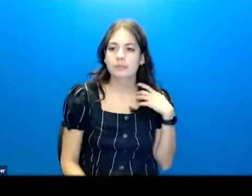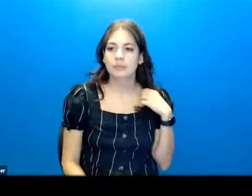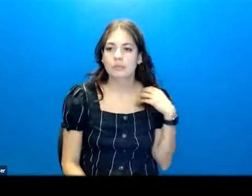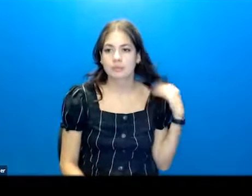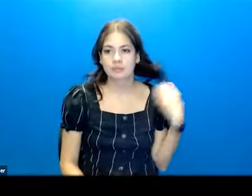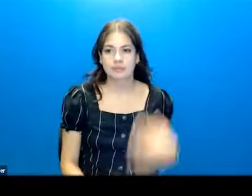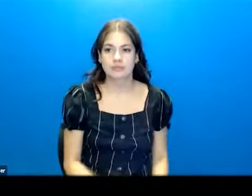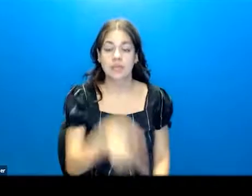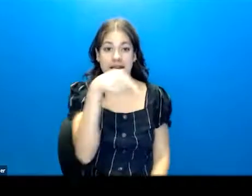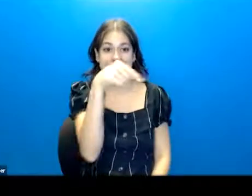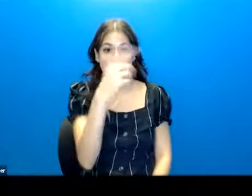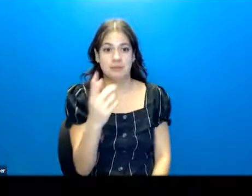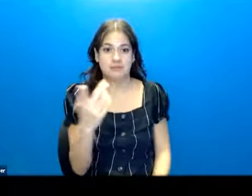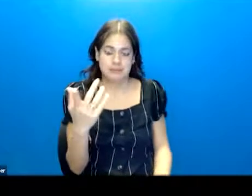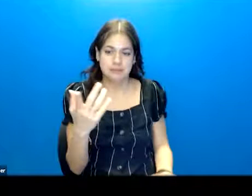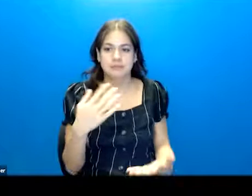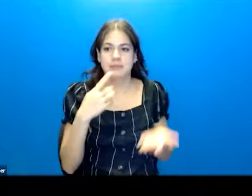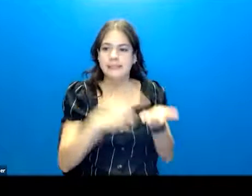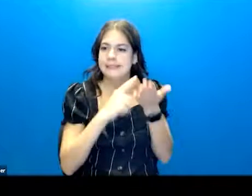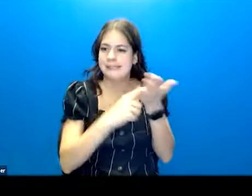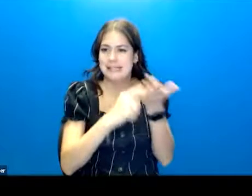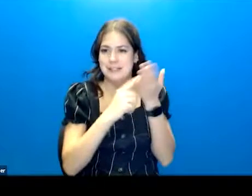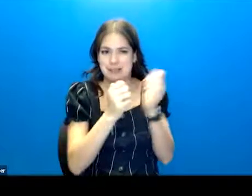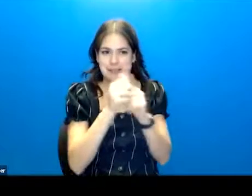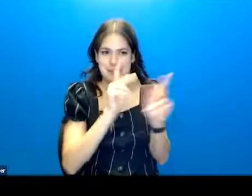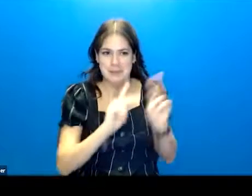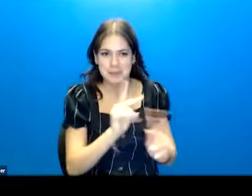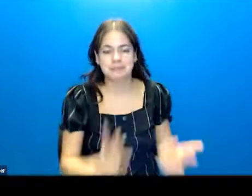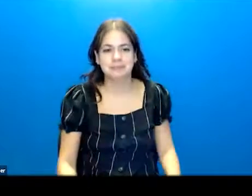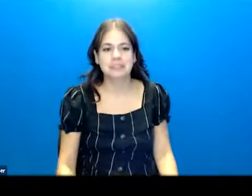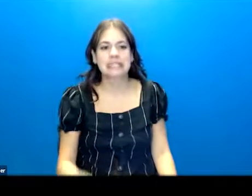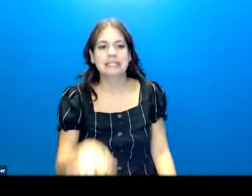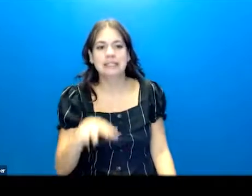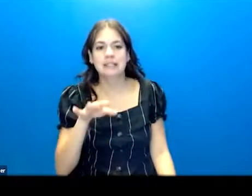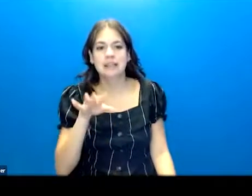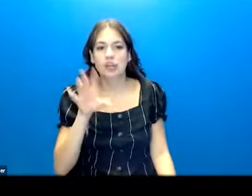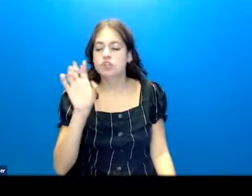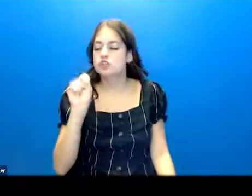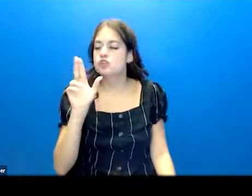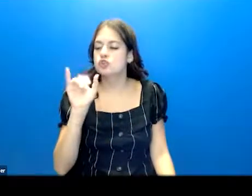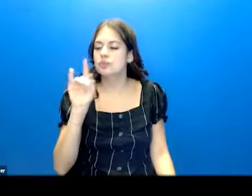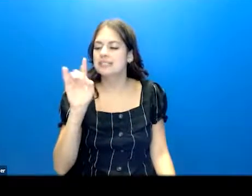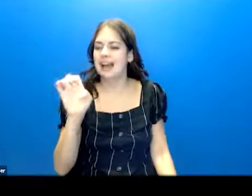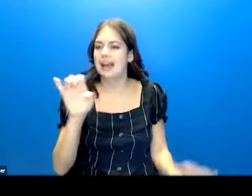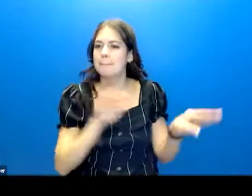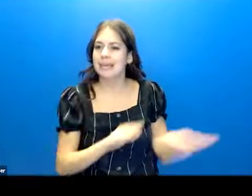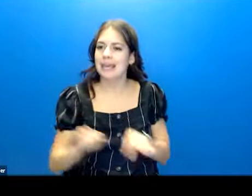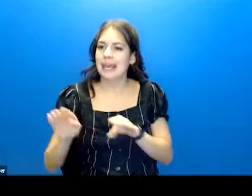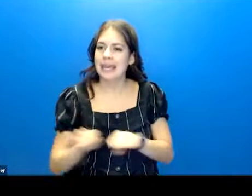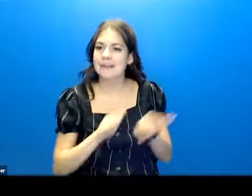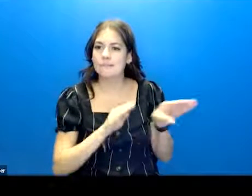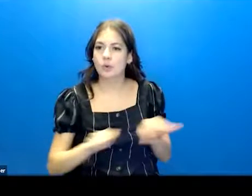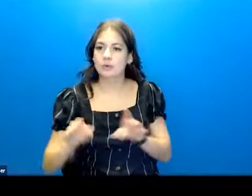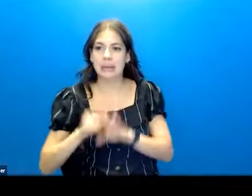Now, this is where I tend to get in discussions with people. Suicide behavior. So we're going to be